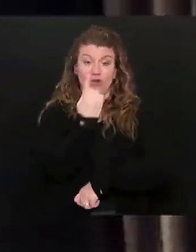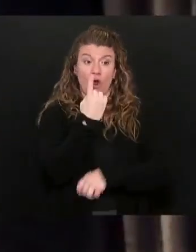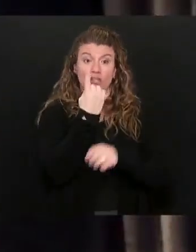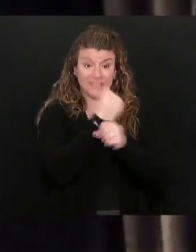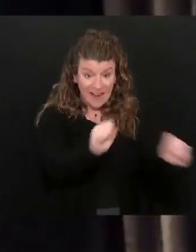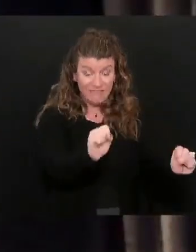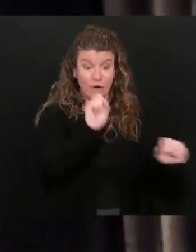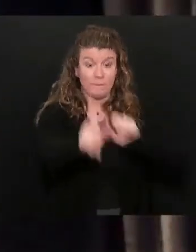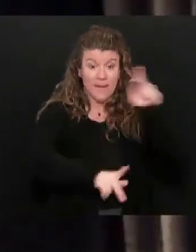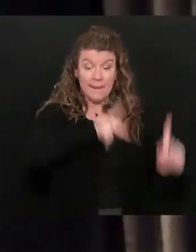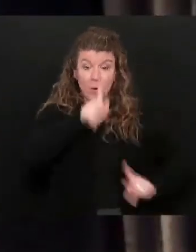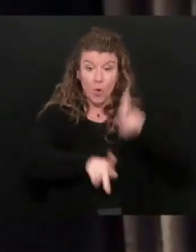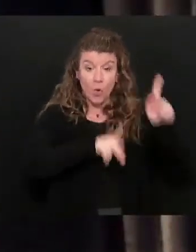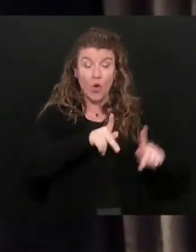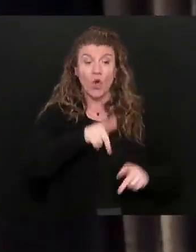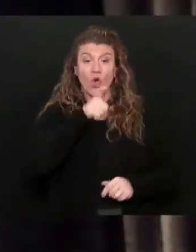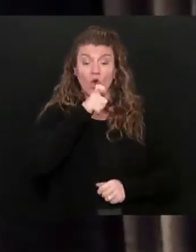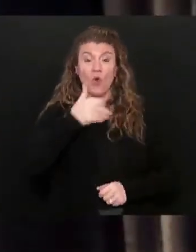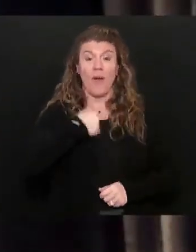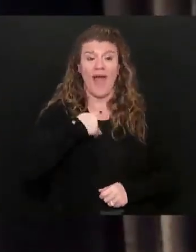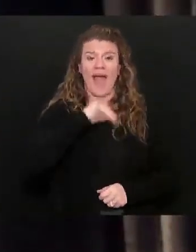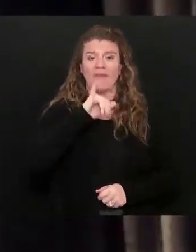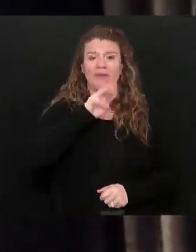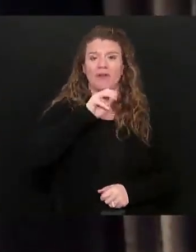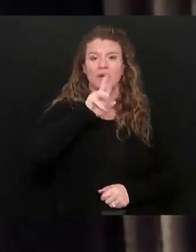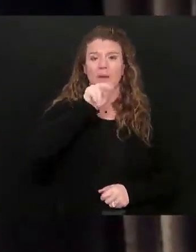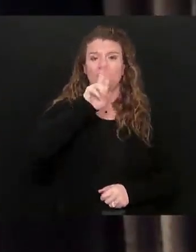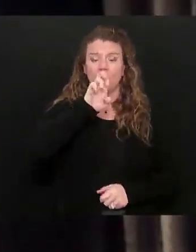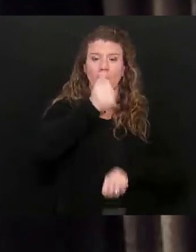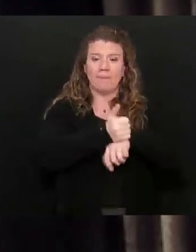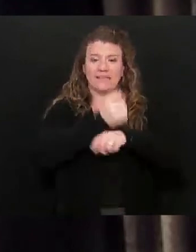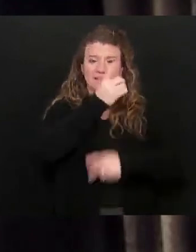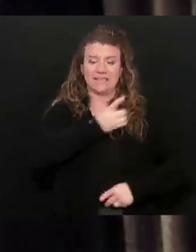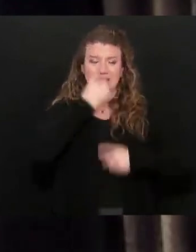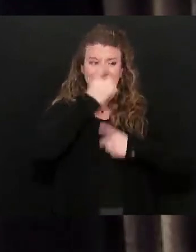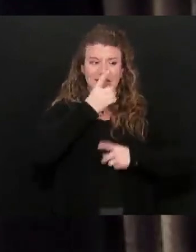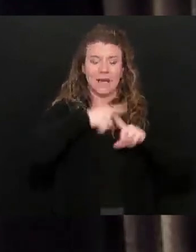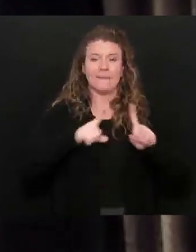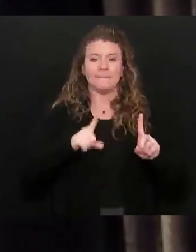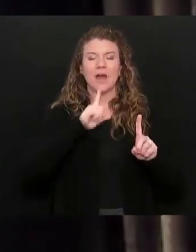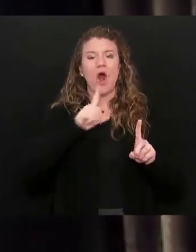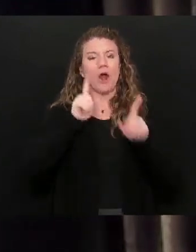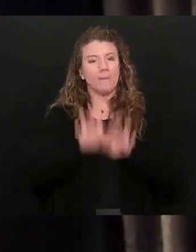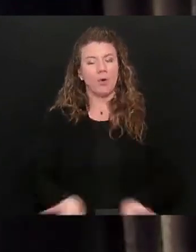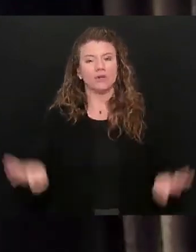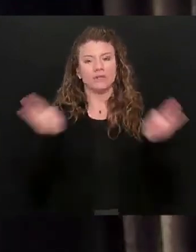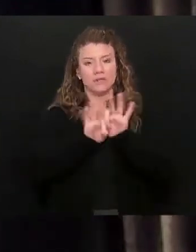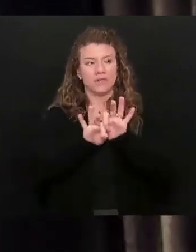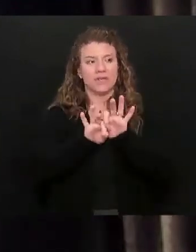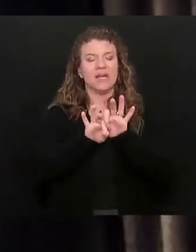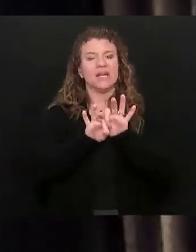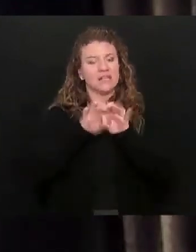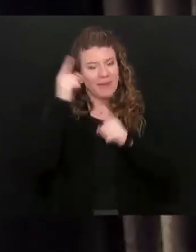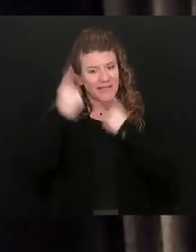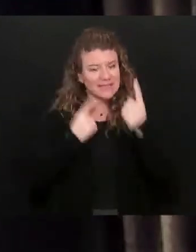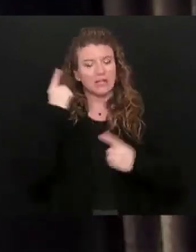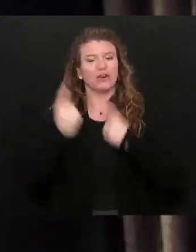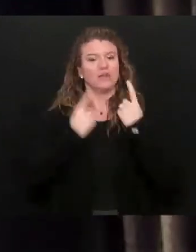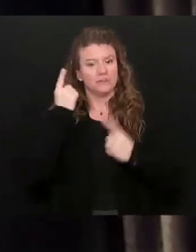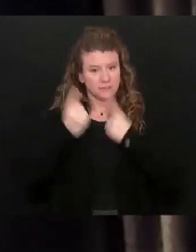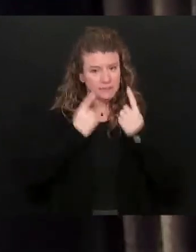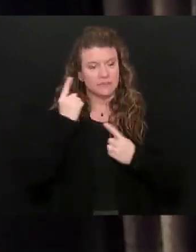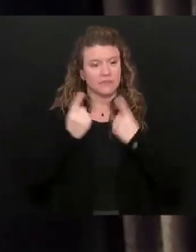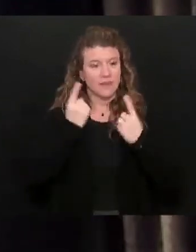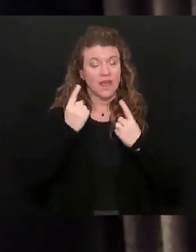people who have immune-based diseases, but are very important to be considered. The